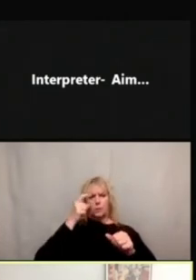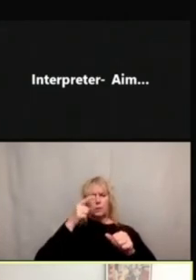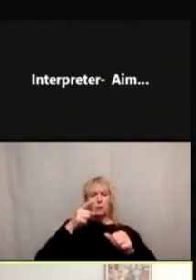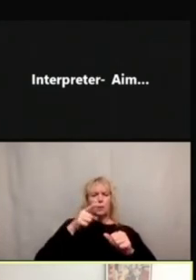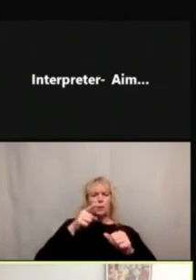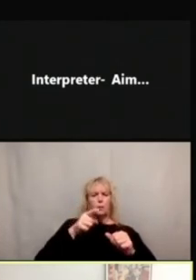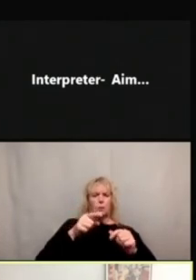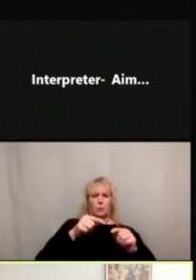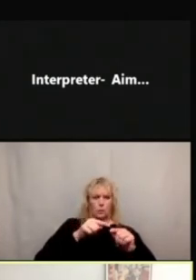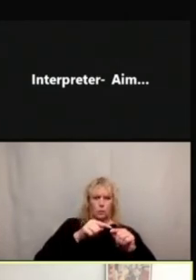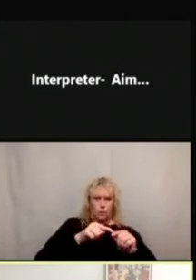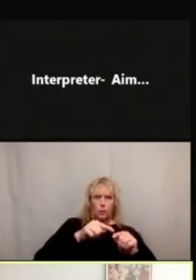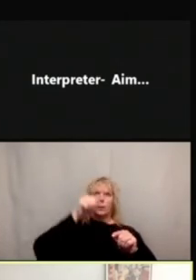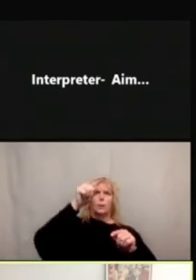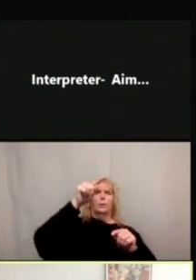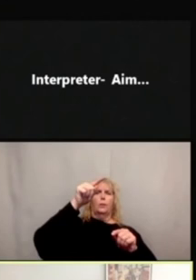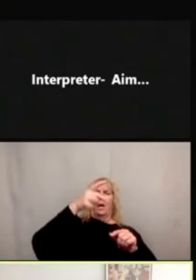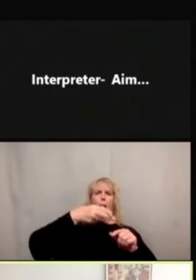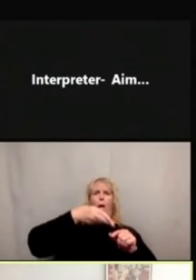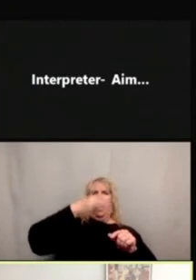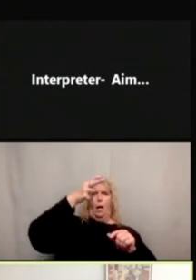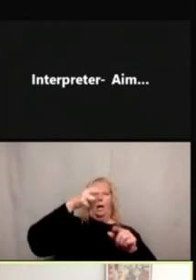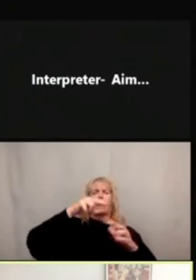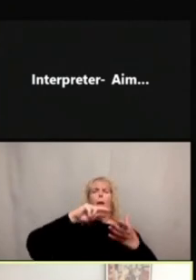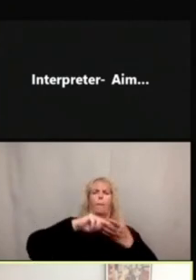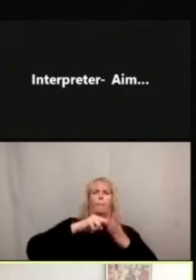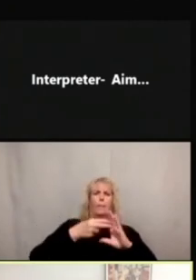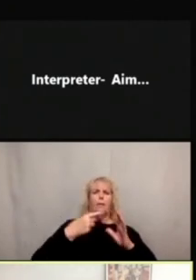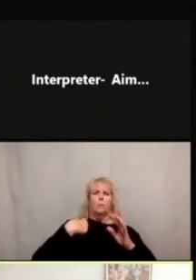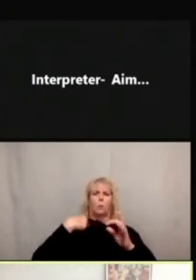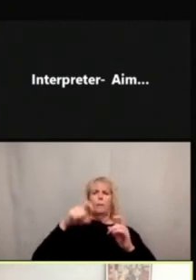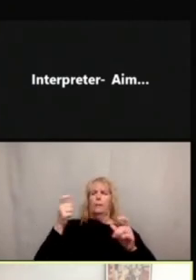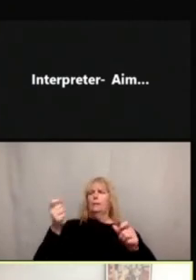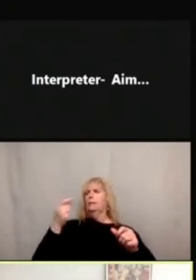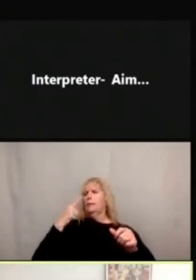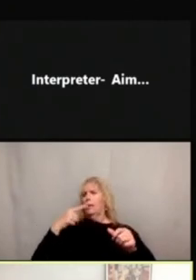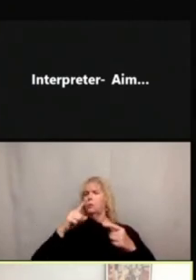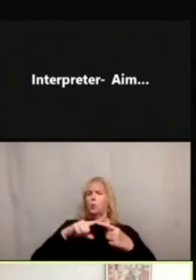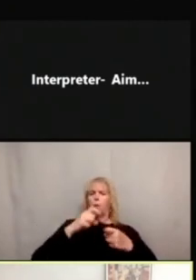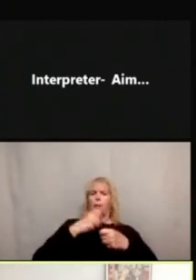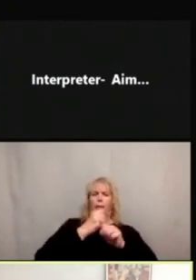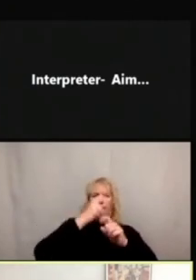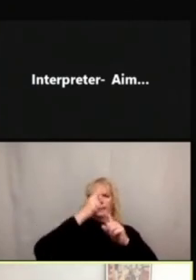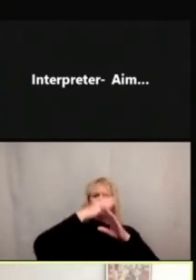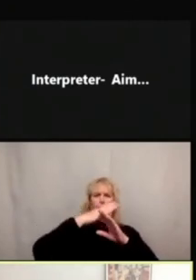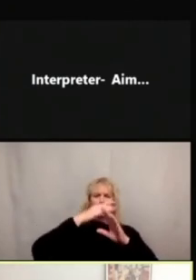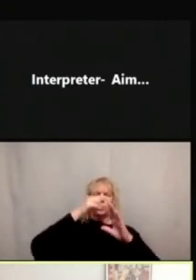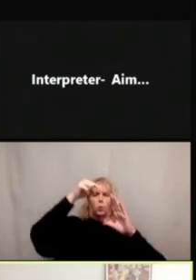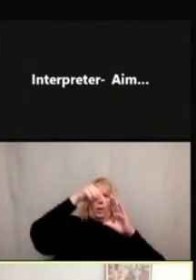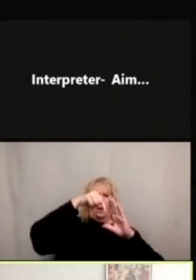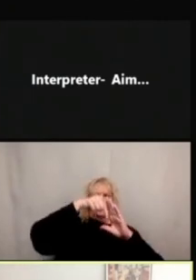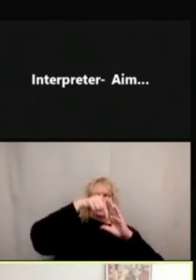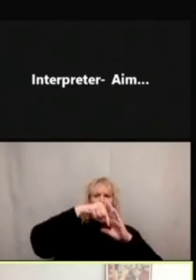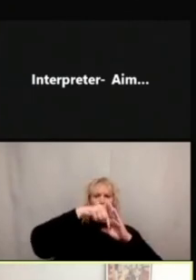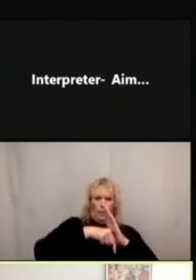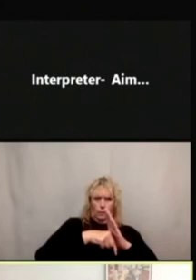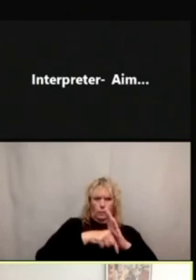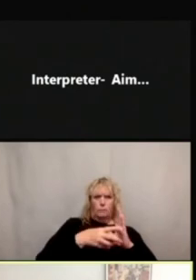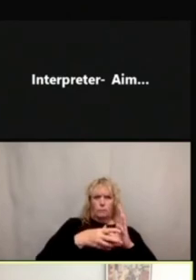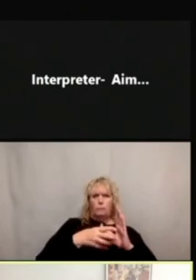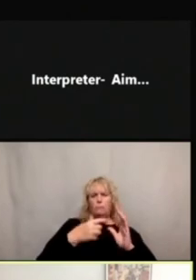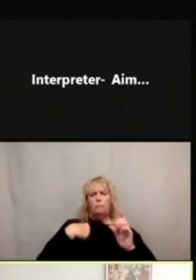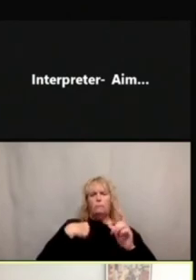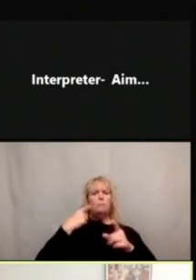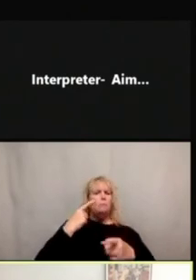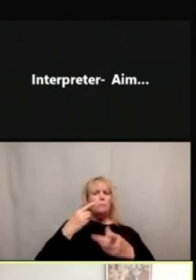taking the medicine and to show the thermometer in the background with the down arrow to show that their temperature is going down. So I think that's a good